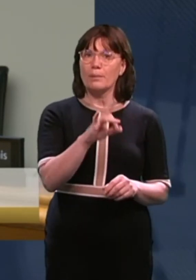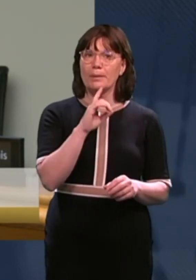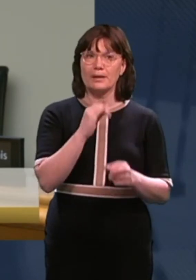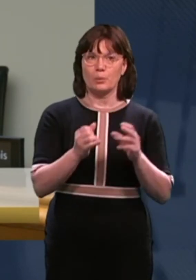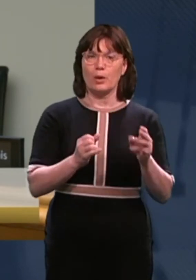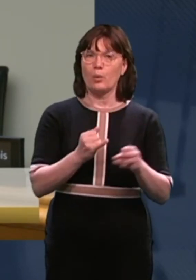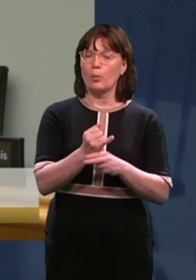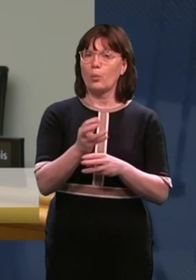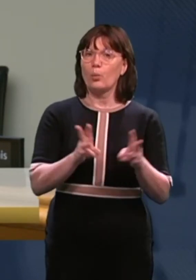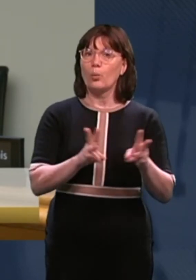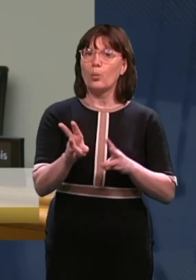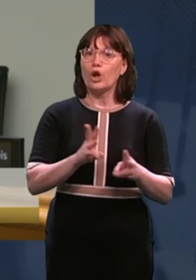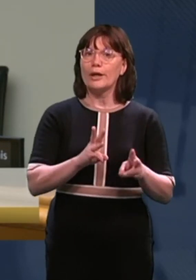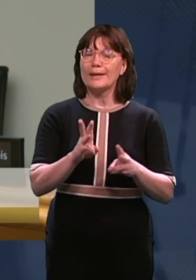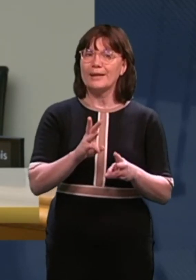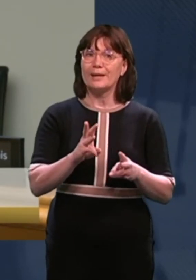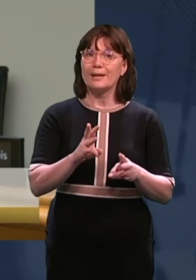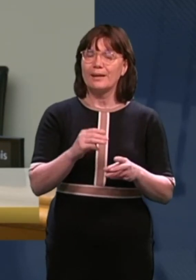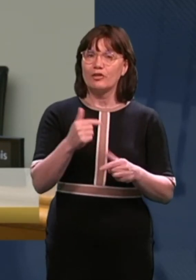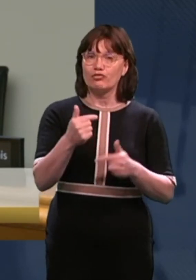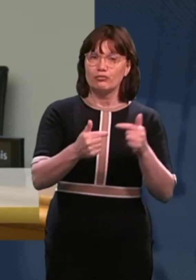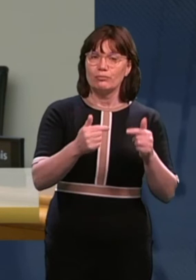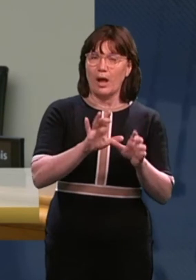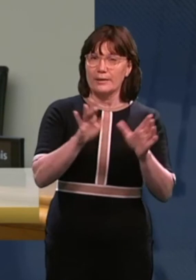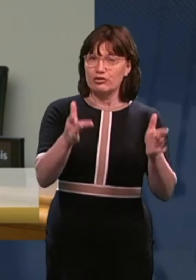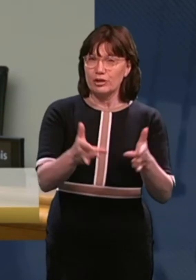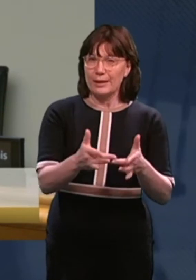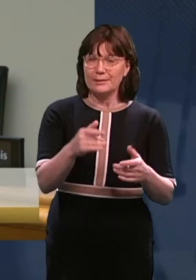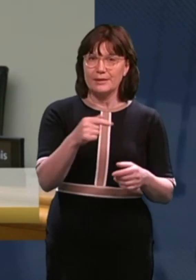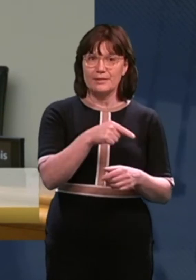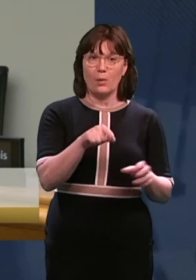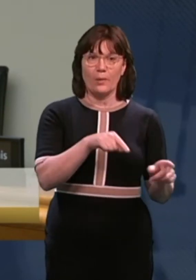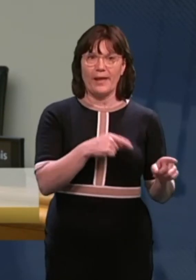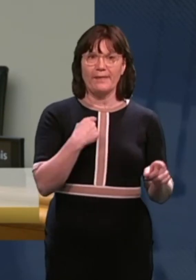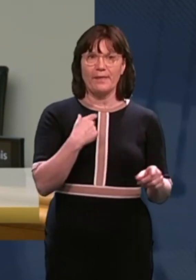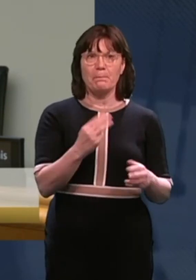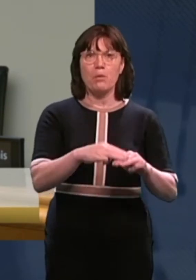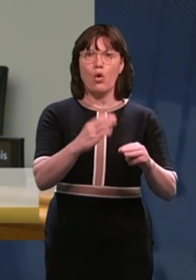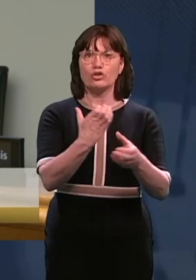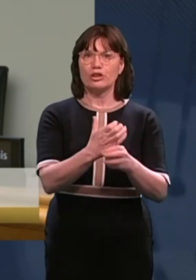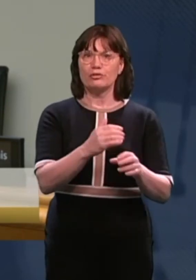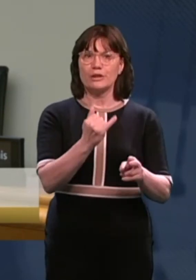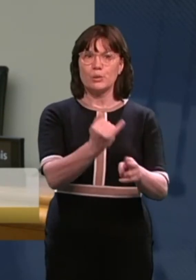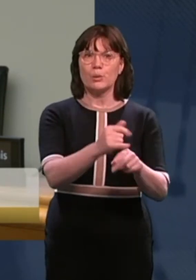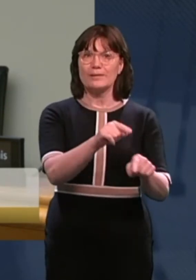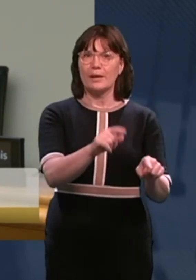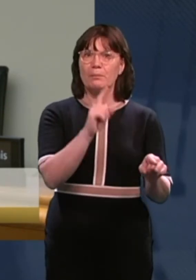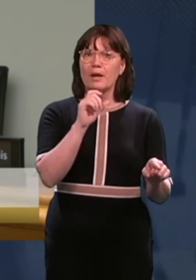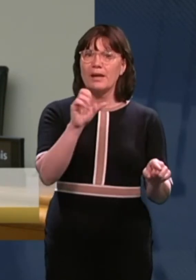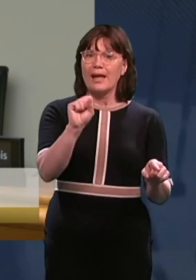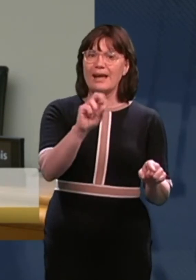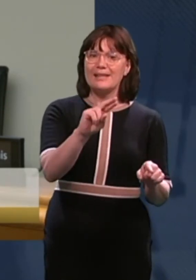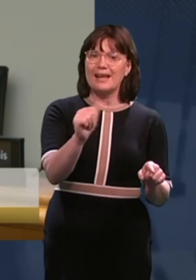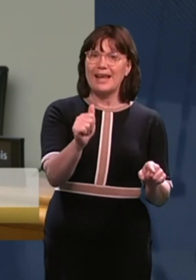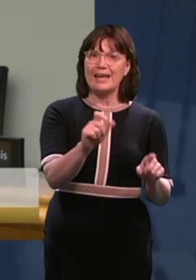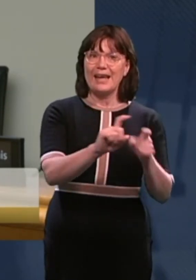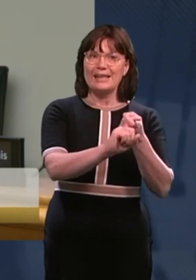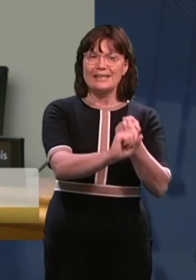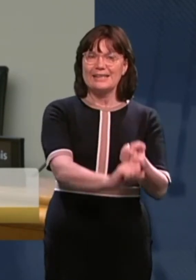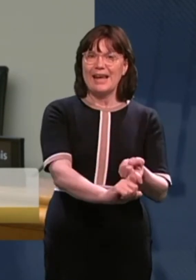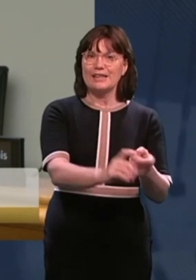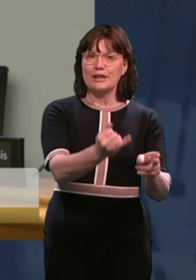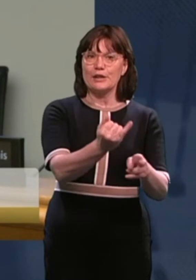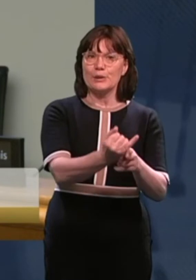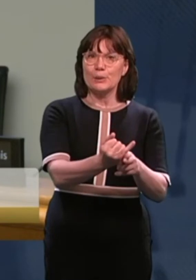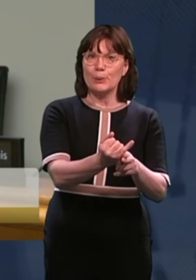remotely. And then there was an uptick in the numbers of schools. But for some reason, the SNA then stayed, the number of SNAs stayed in the school rather than